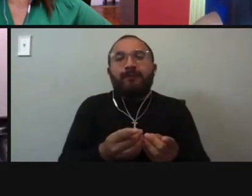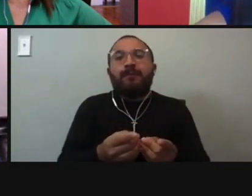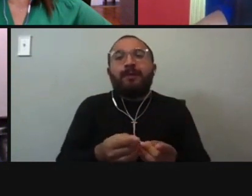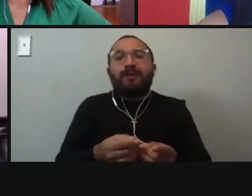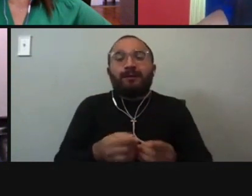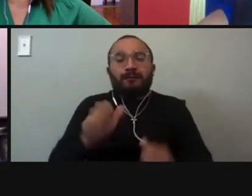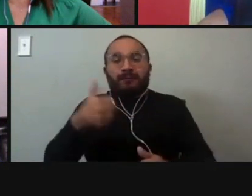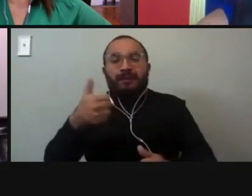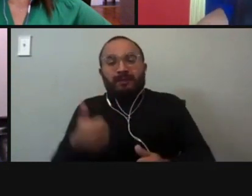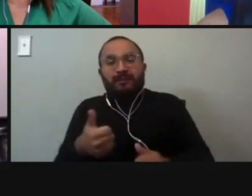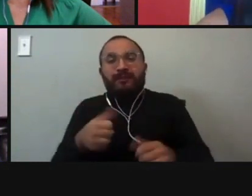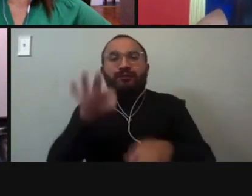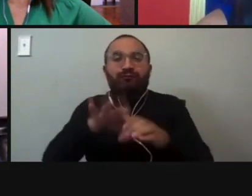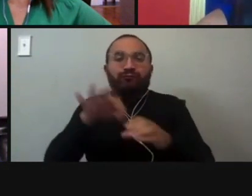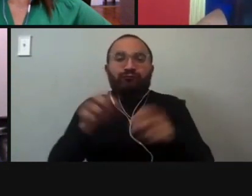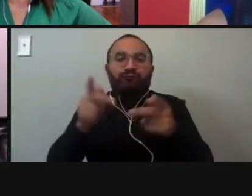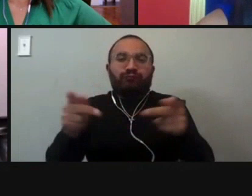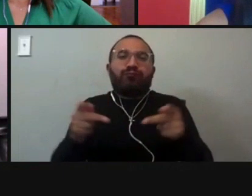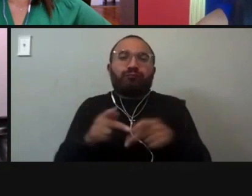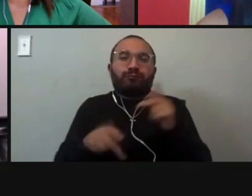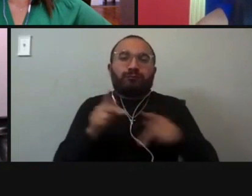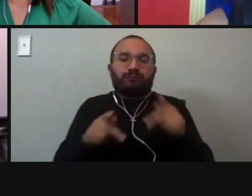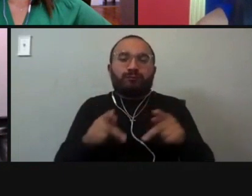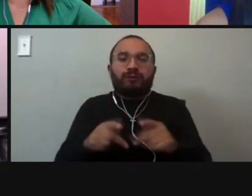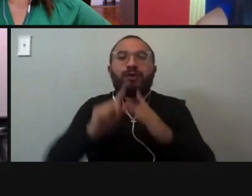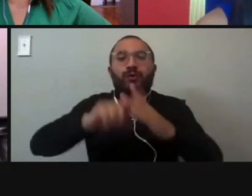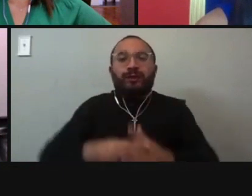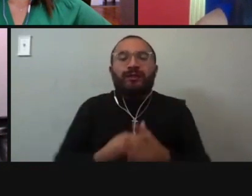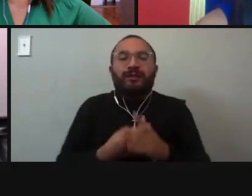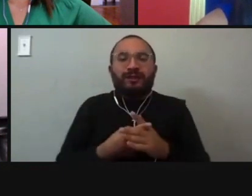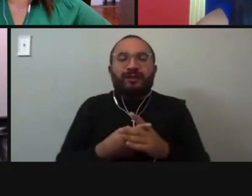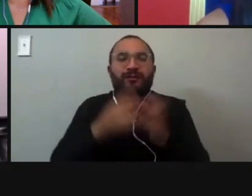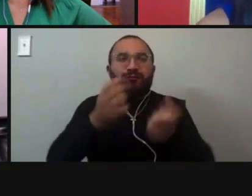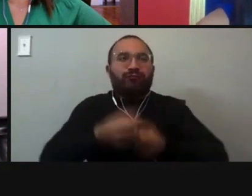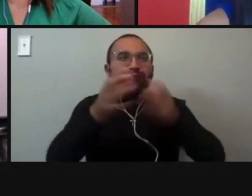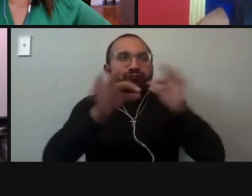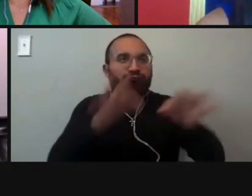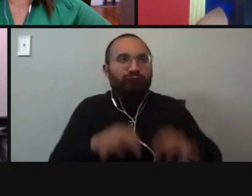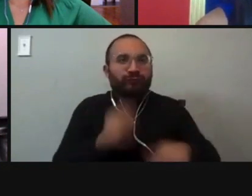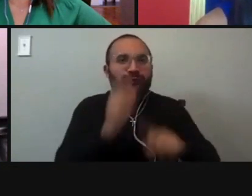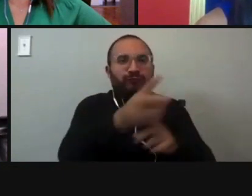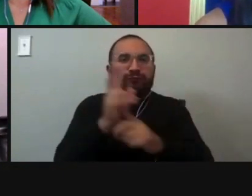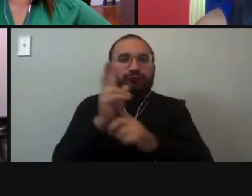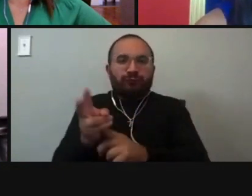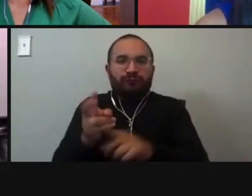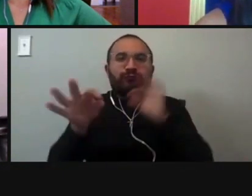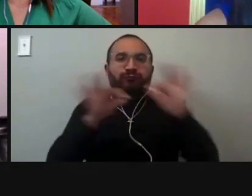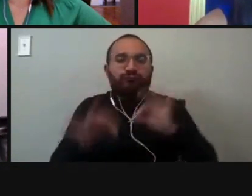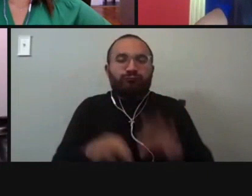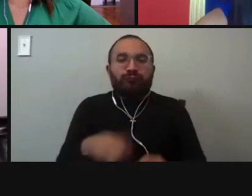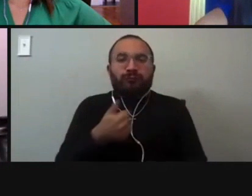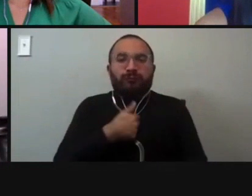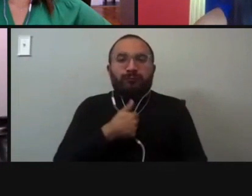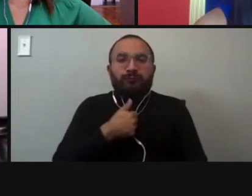So to get us started, we'll just do a couple opening statements. You will each have two minutes to tell us a little bit about yourself and